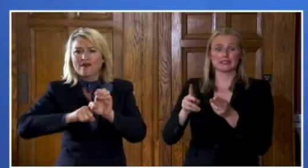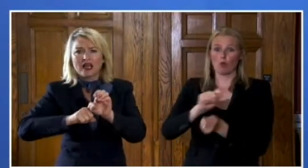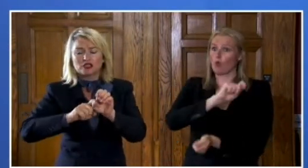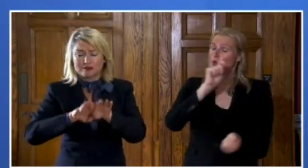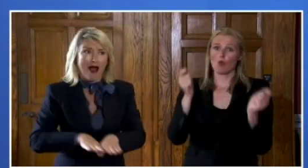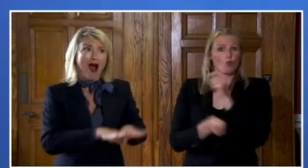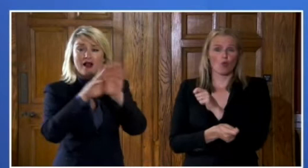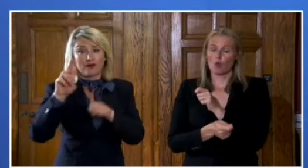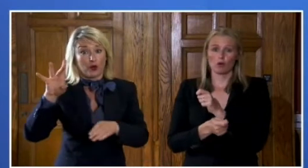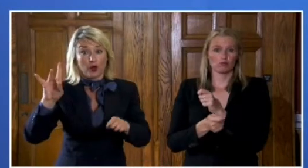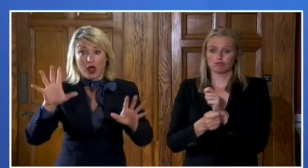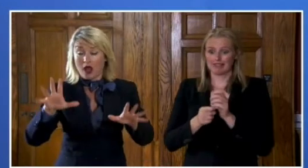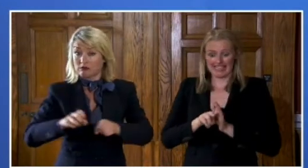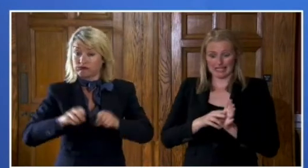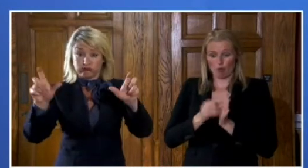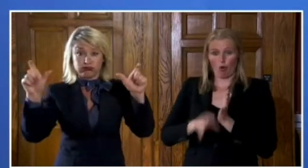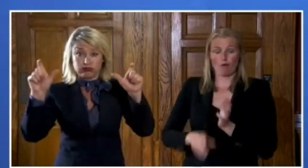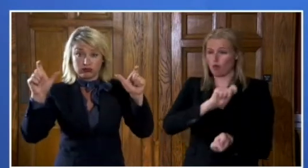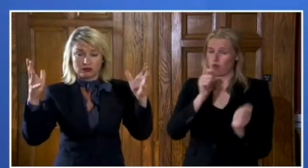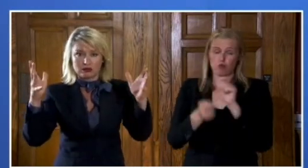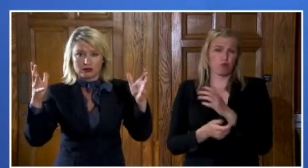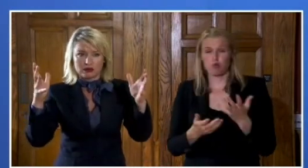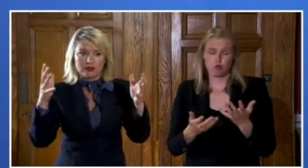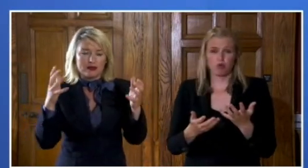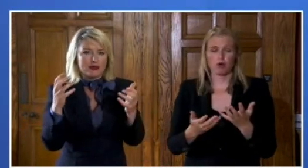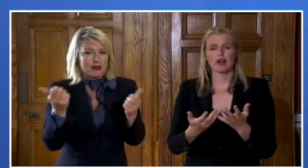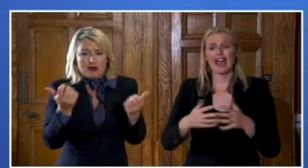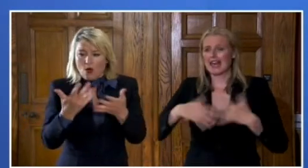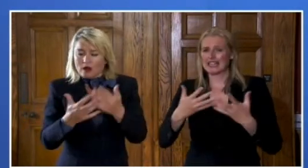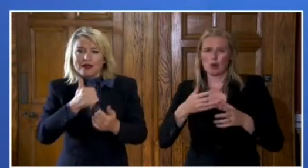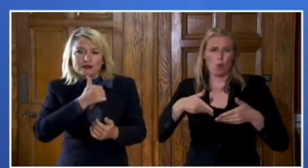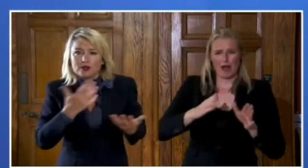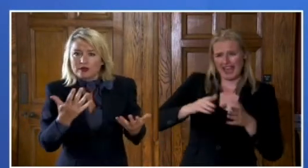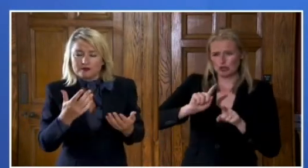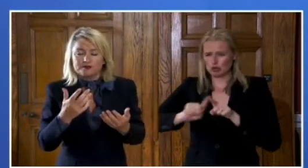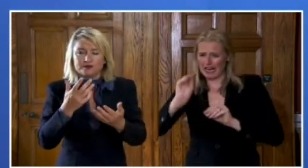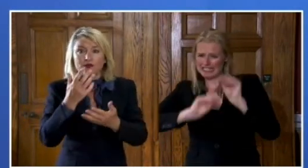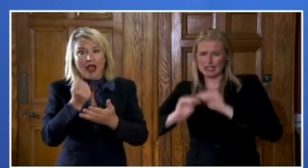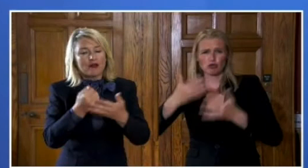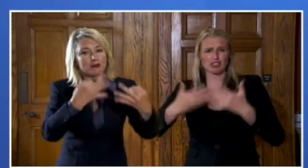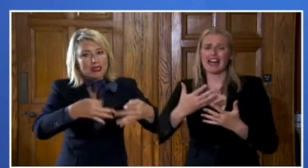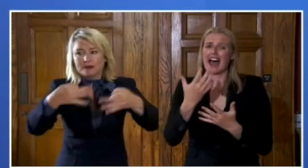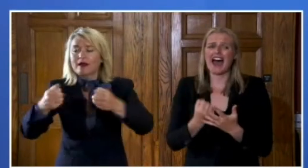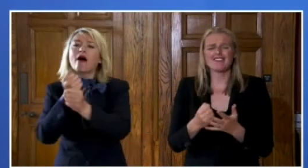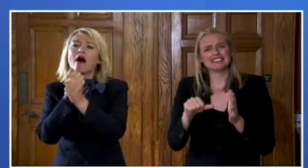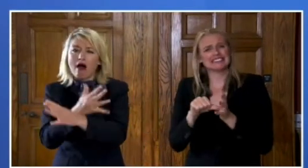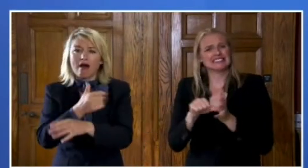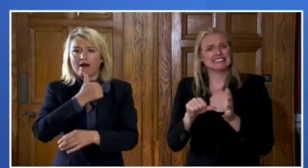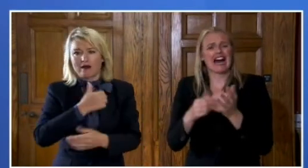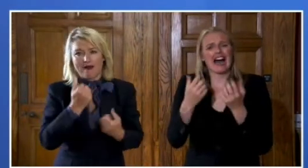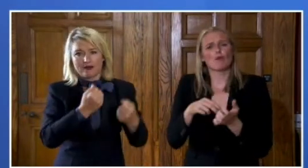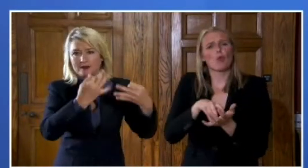Kingdom and any potential solution has its flaws. However, any other considerations